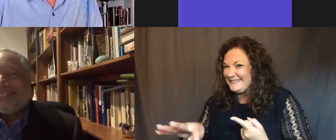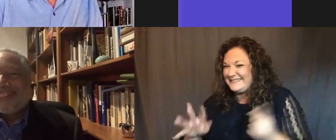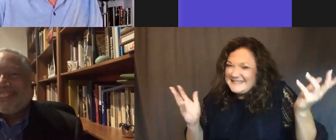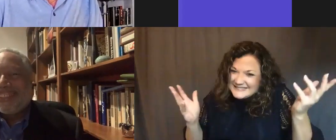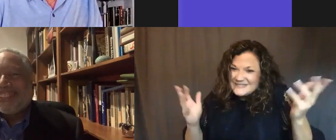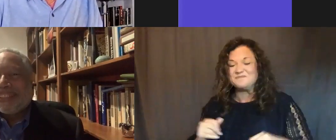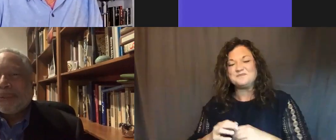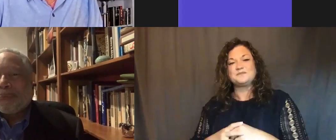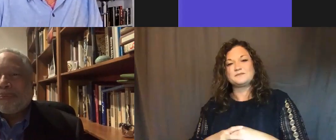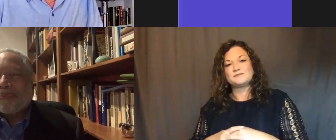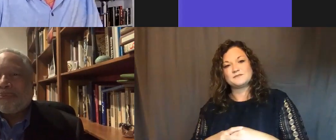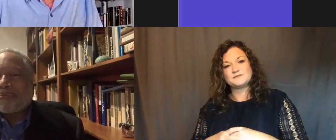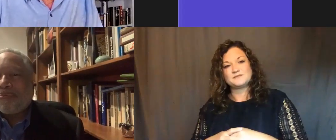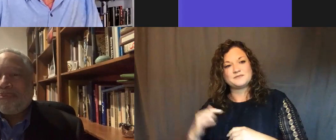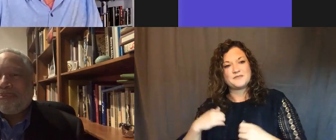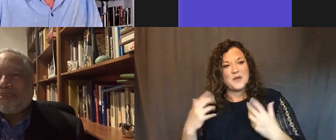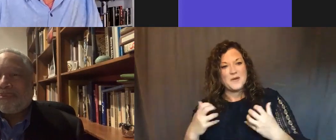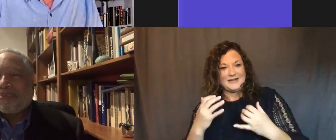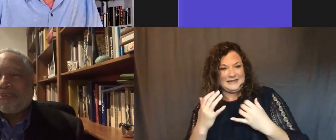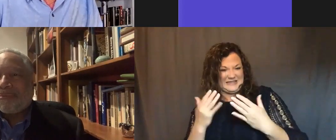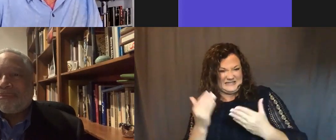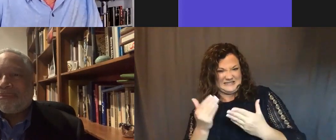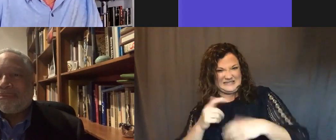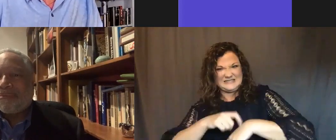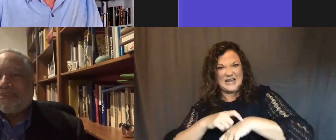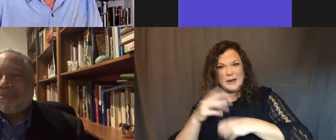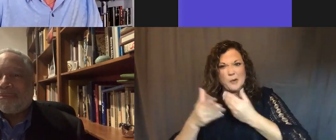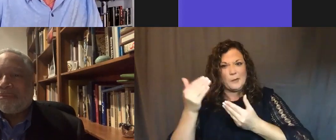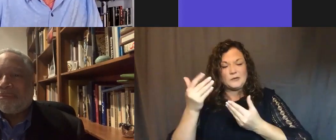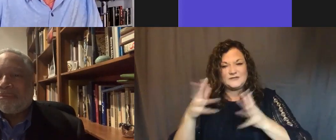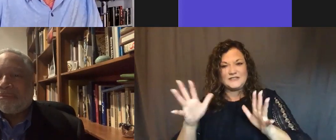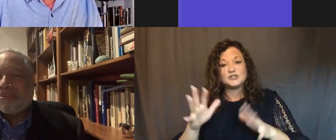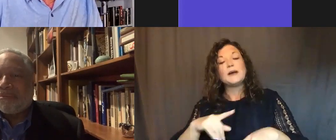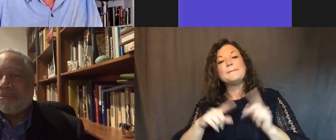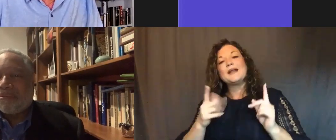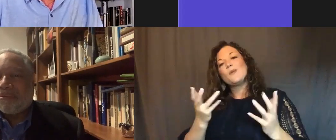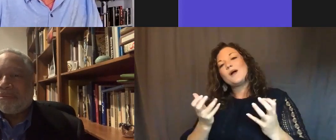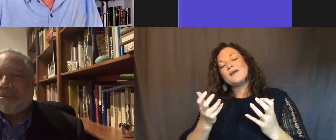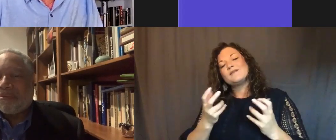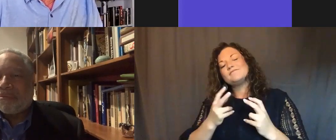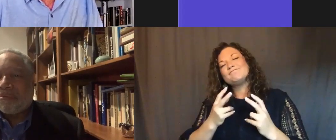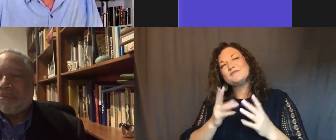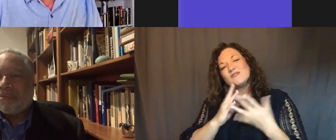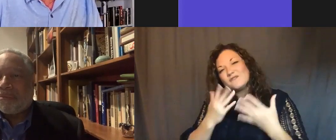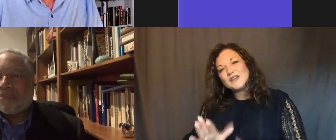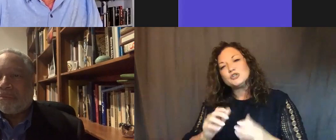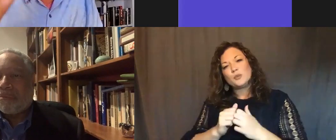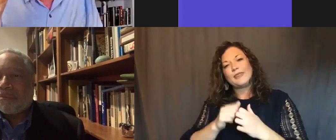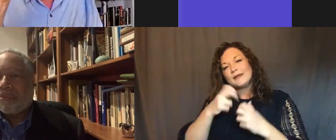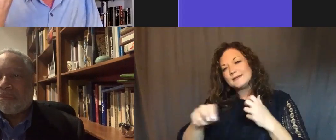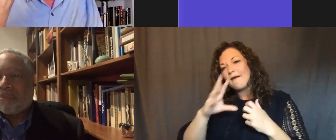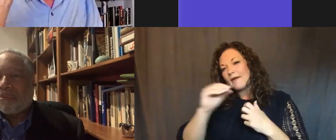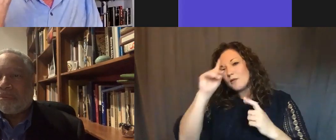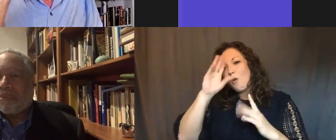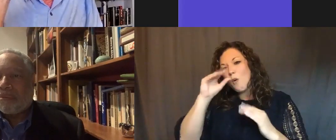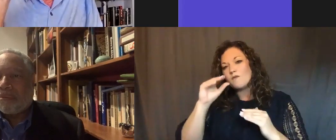I'd like to end, I think our time is about out, but I'd like to end with a very, very tough, but I think hopeful question, which is this.